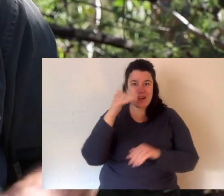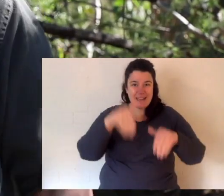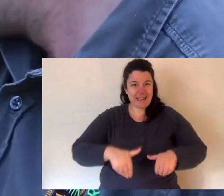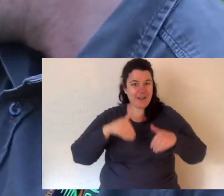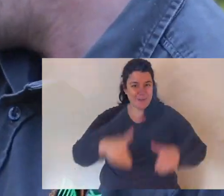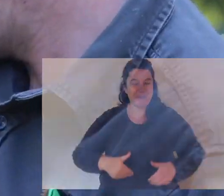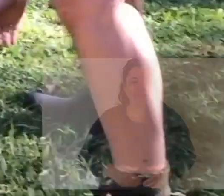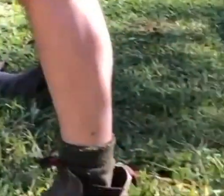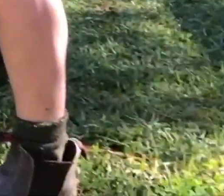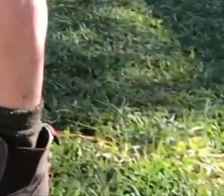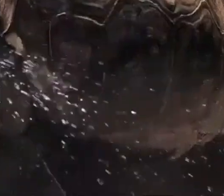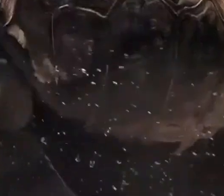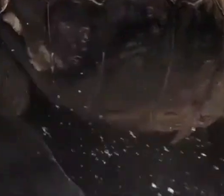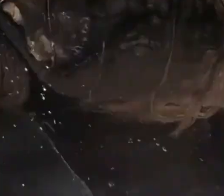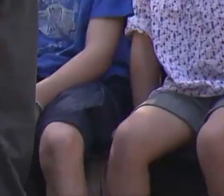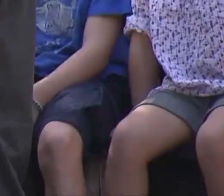kangaroo.